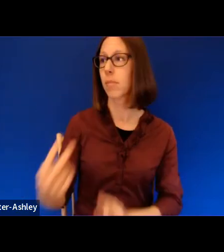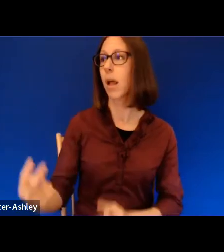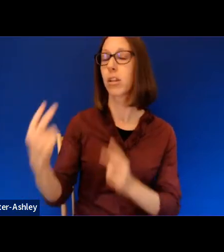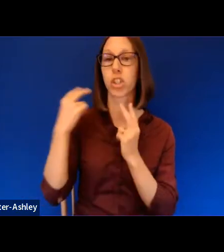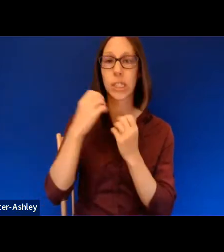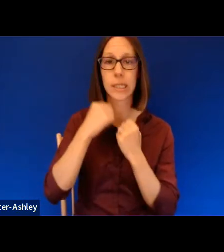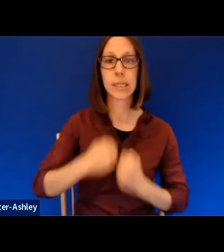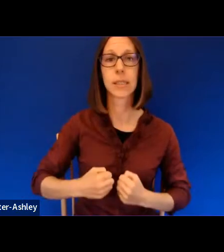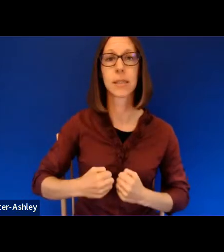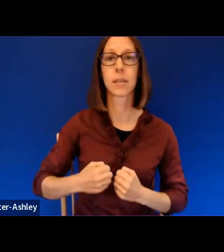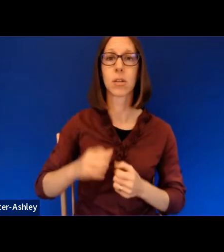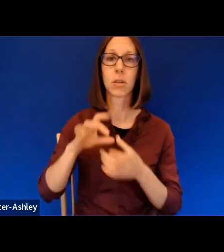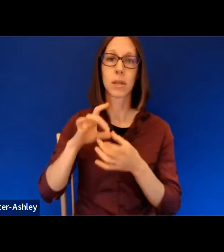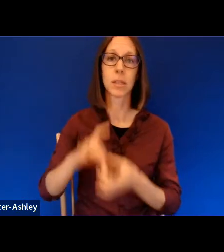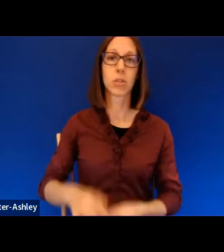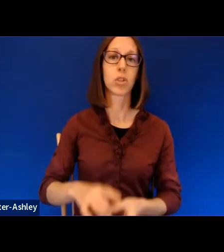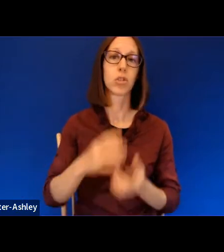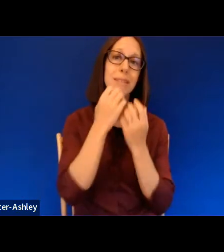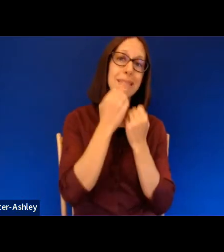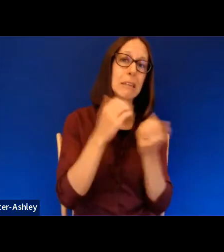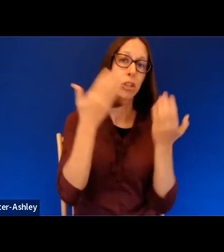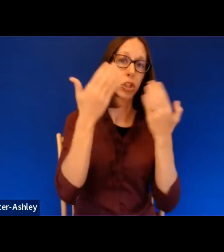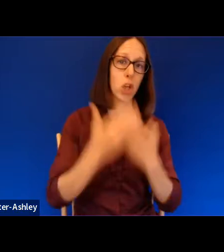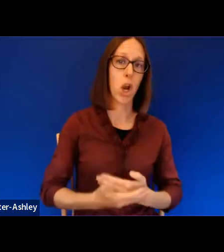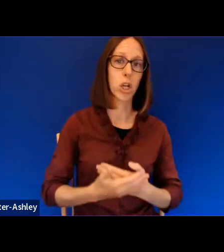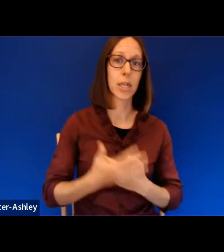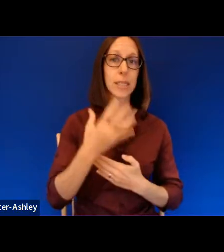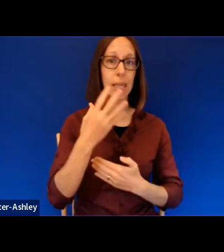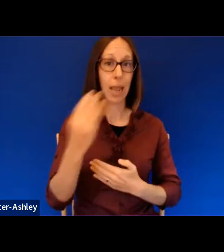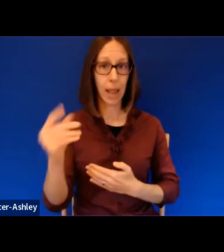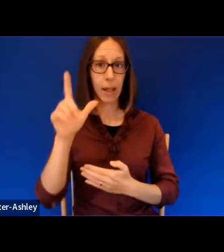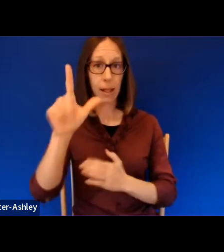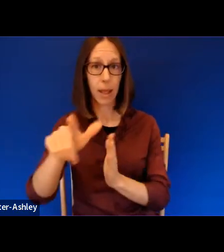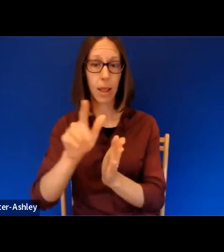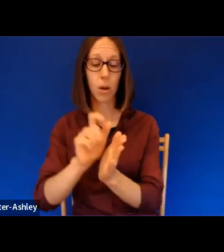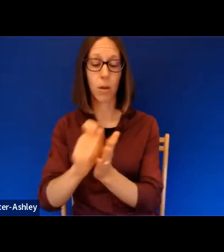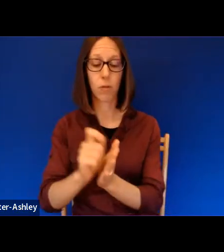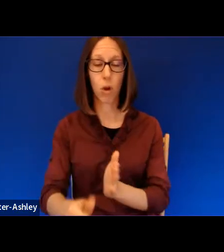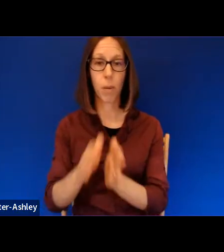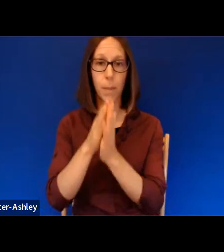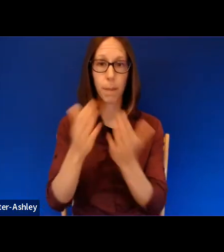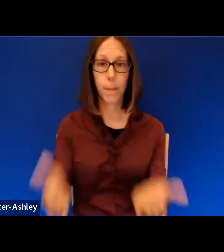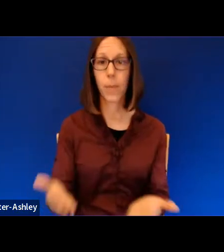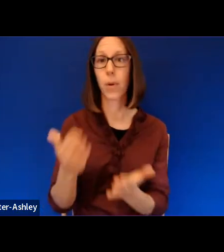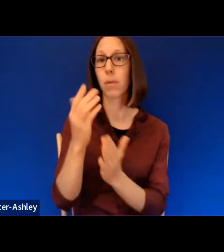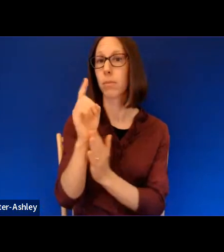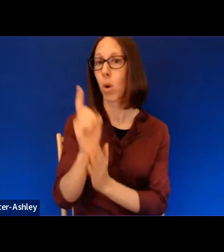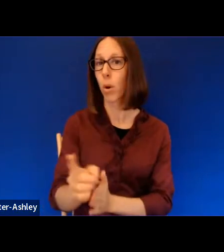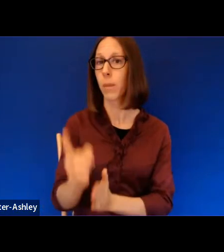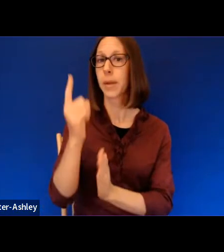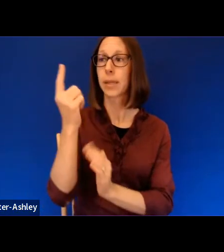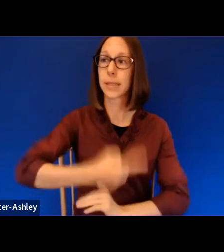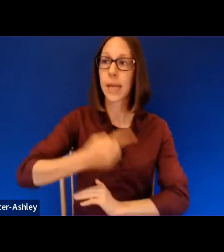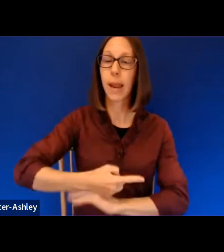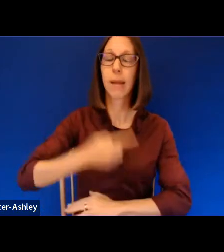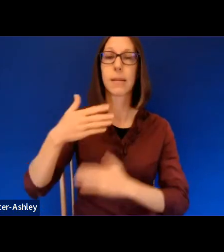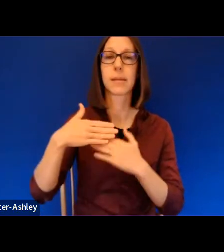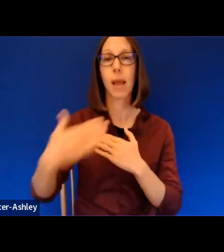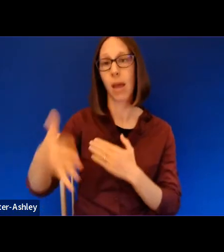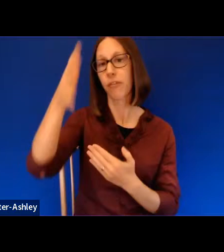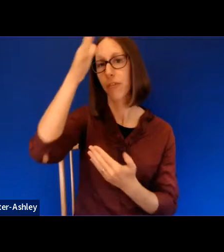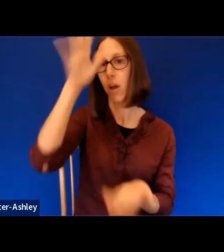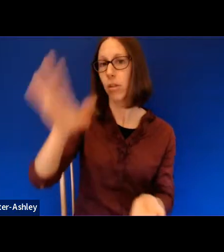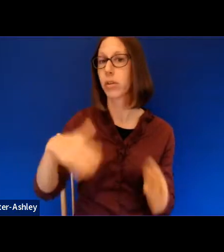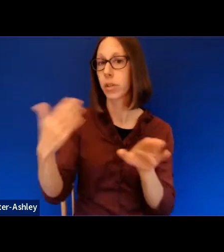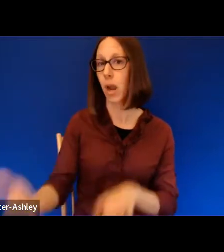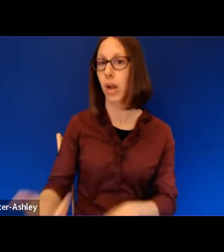Darkness for him. And then I wrote a book that was very much about the moments, the days, the hours after he died, called